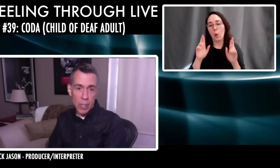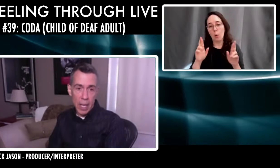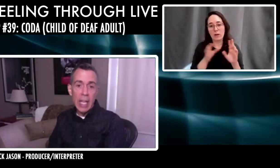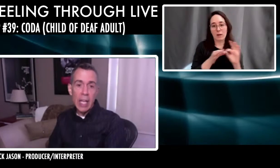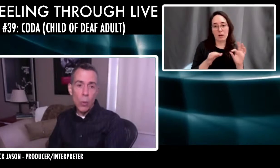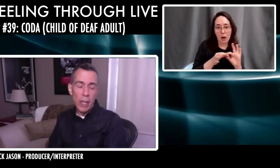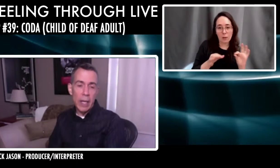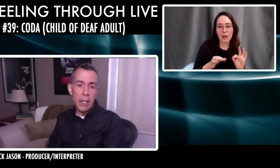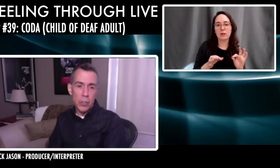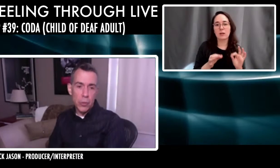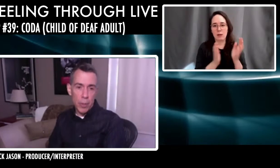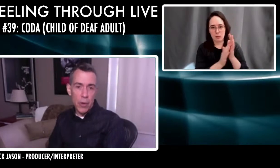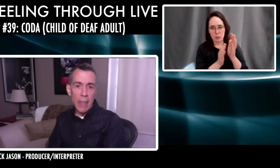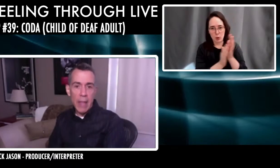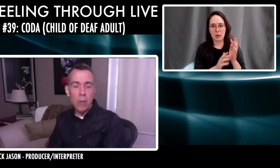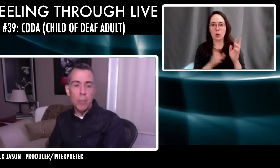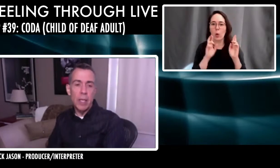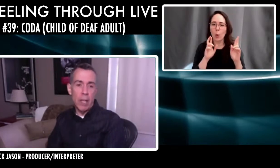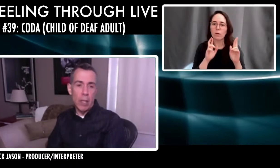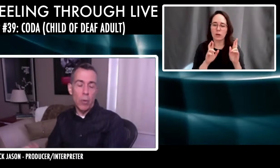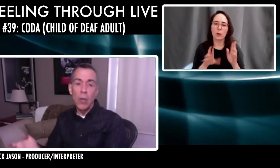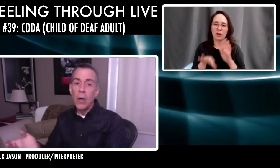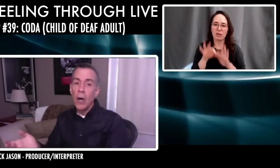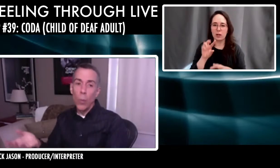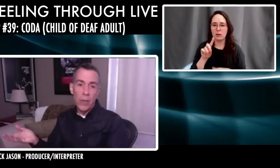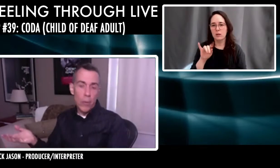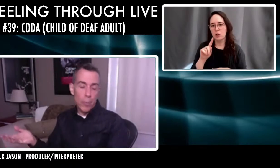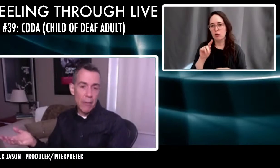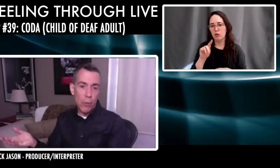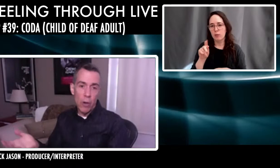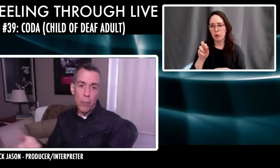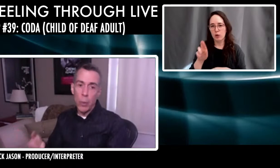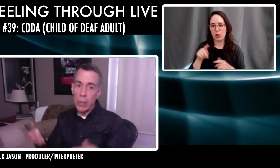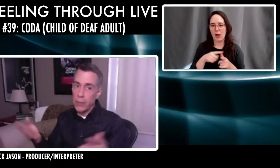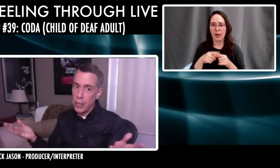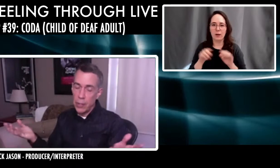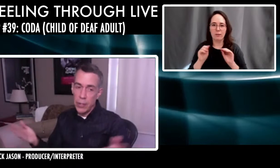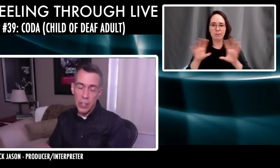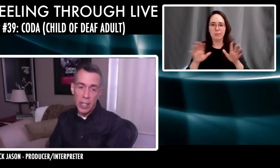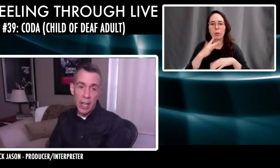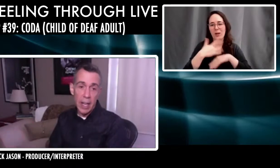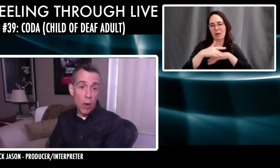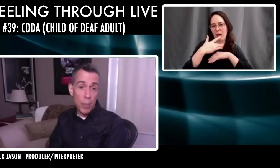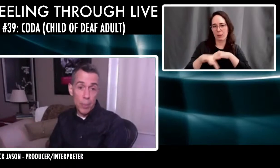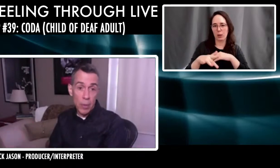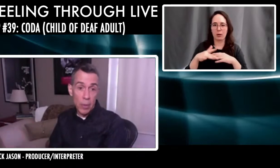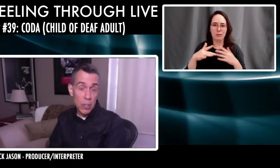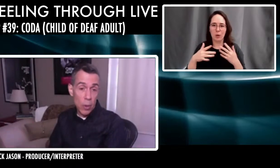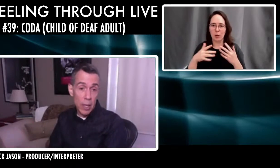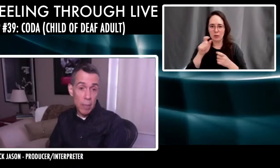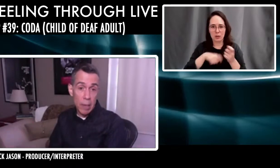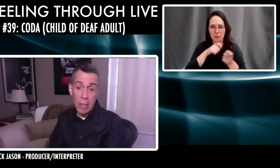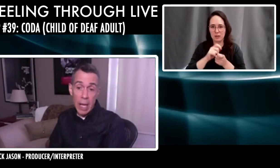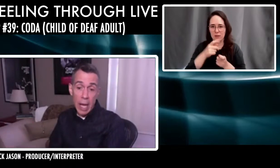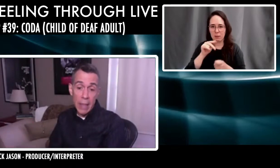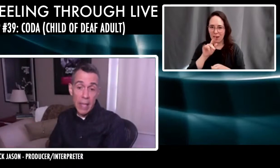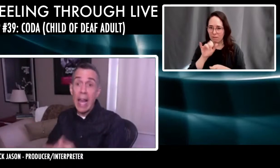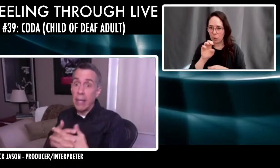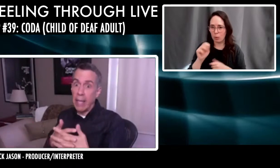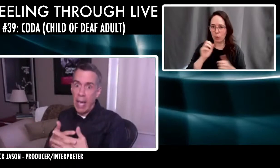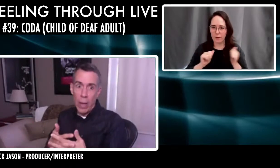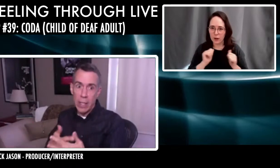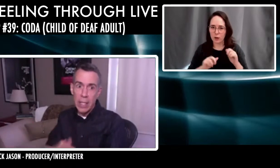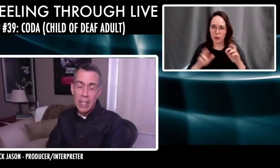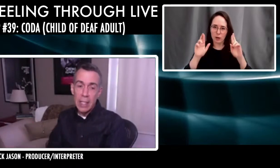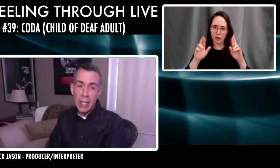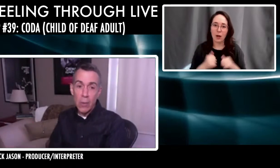that the film is getting, it will get a distributor and then it'll be available on whatever platform or whatever theater you can see that. And I hope people enjoy it. Um, I think, and